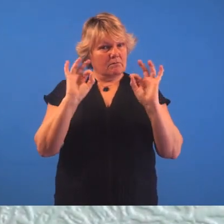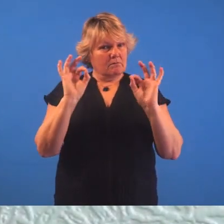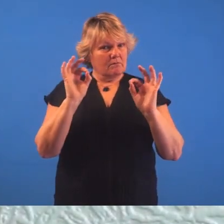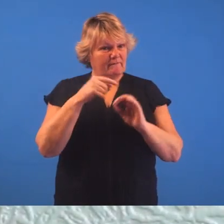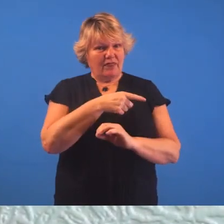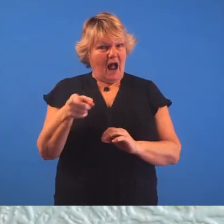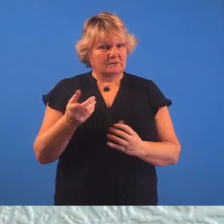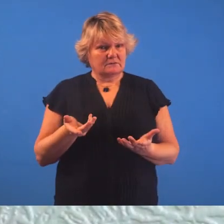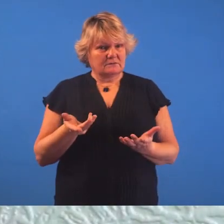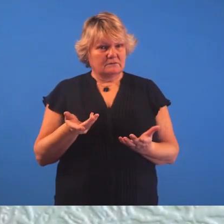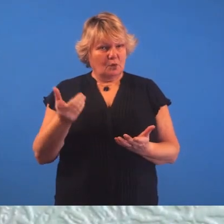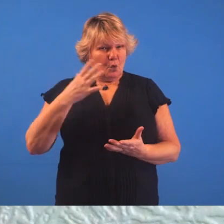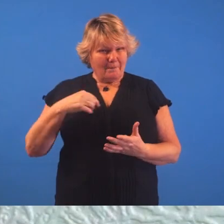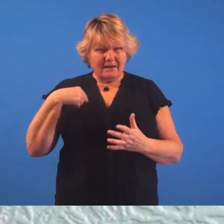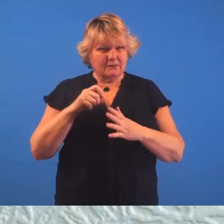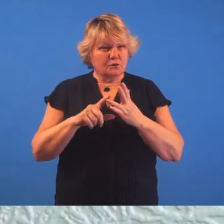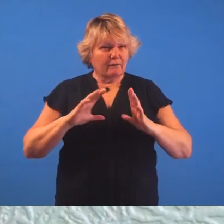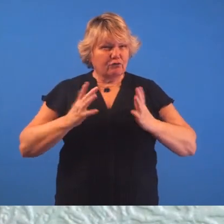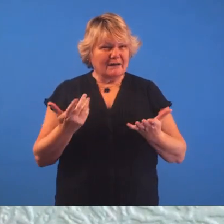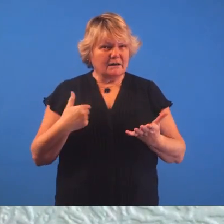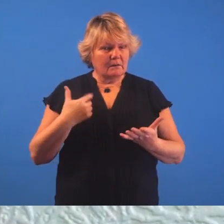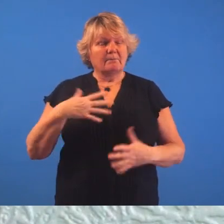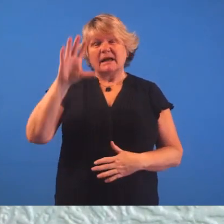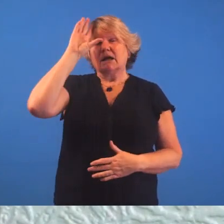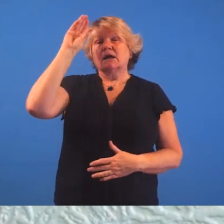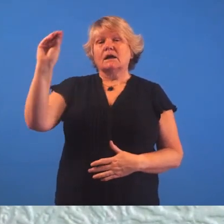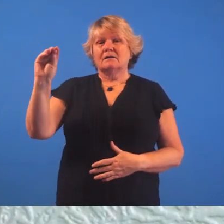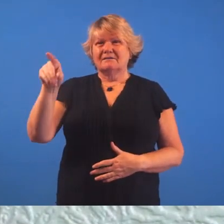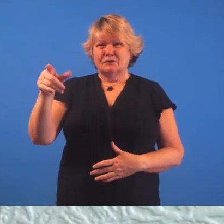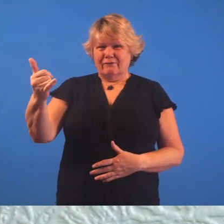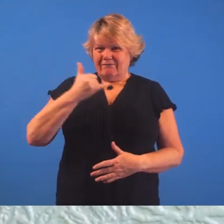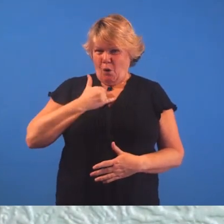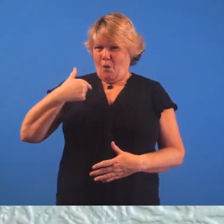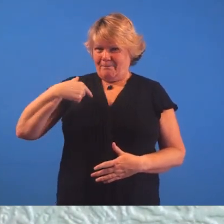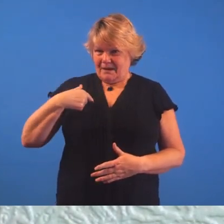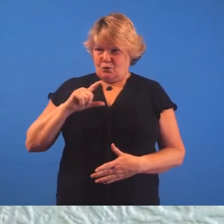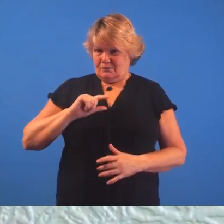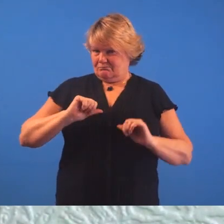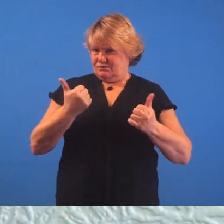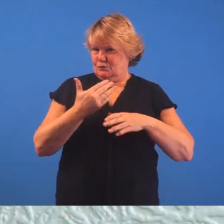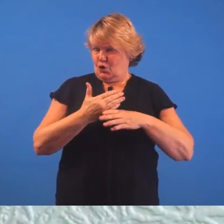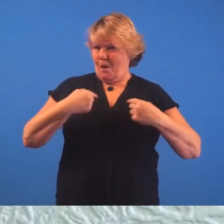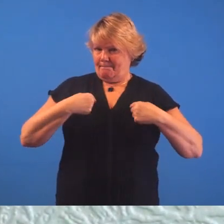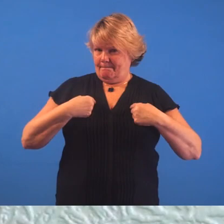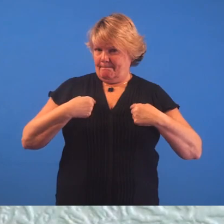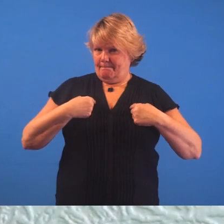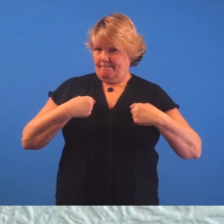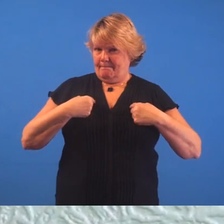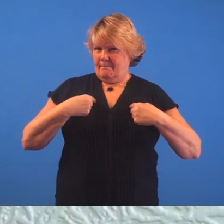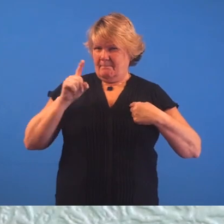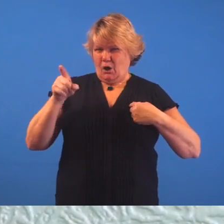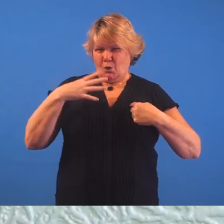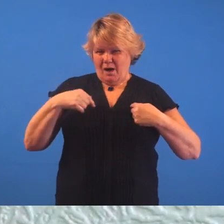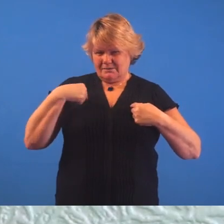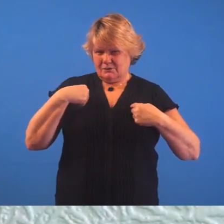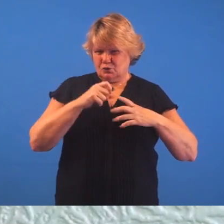wasn't actually any payment for it, they wanted me to do it for free. So I did say to them, you've phoned me up because I'm so good at my job